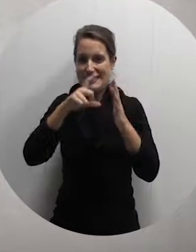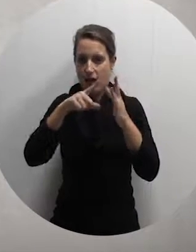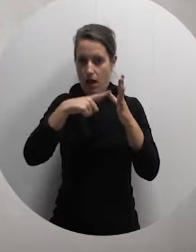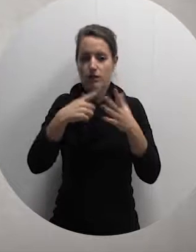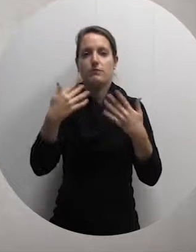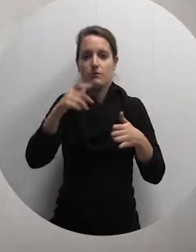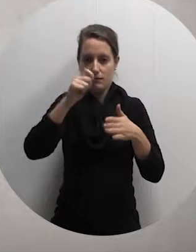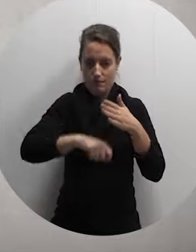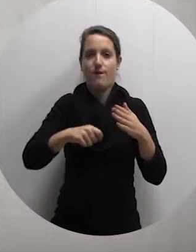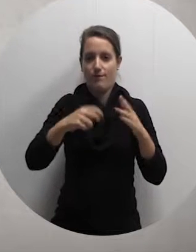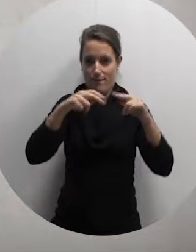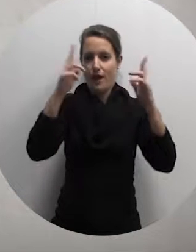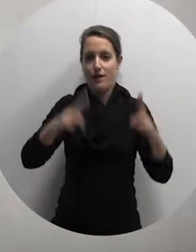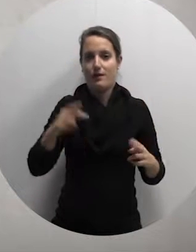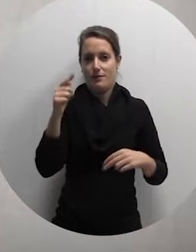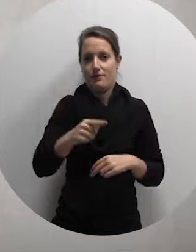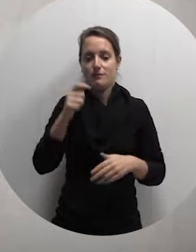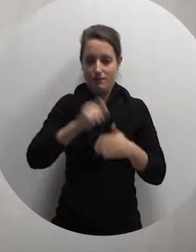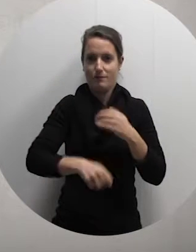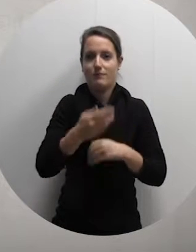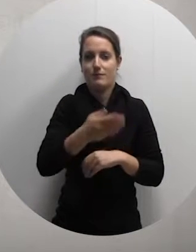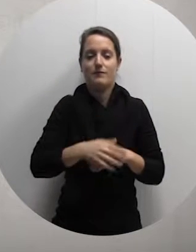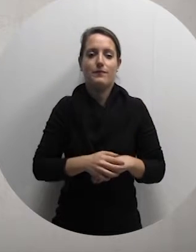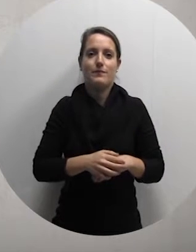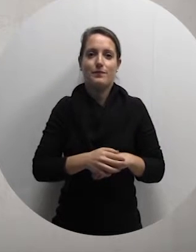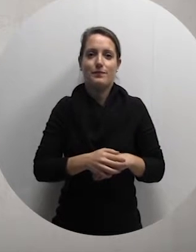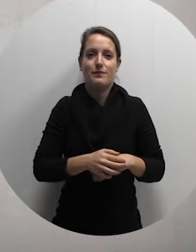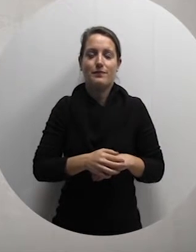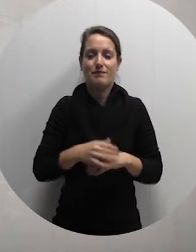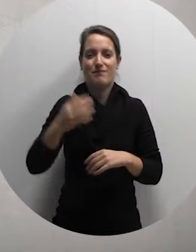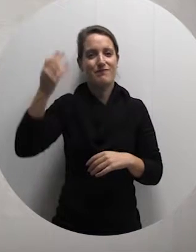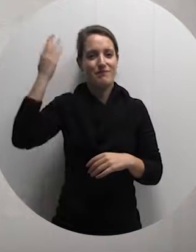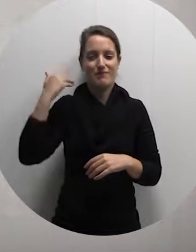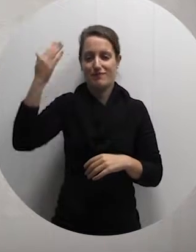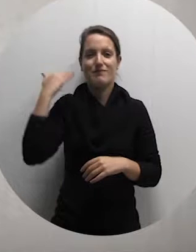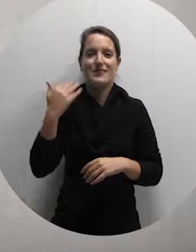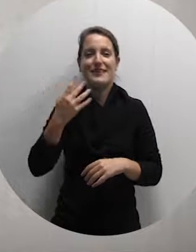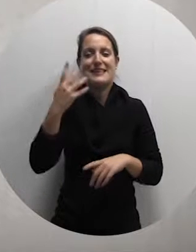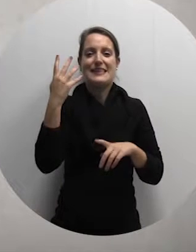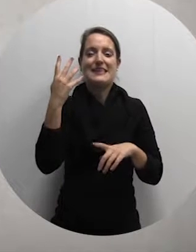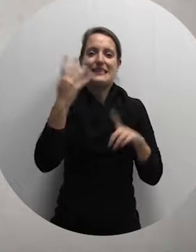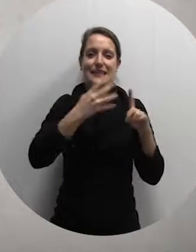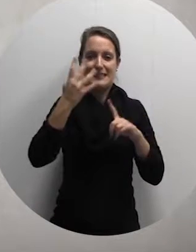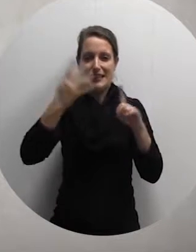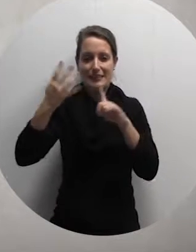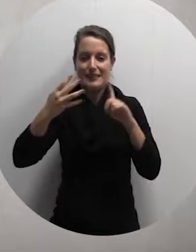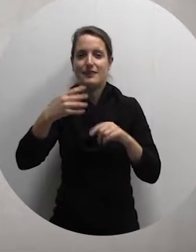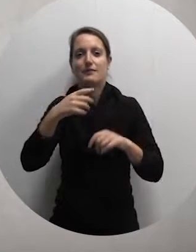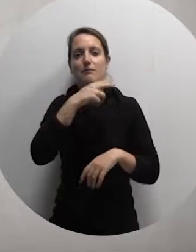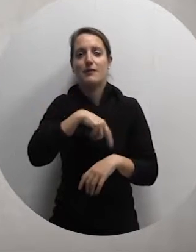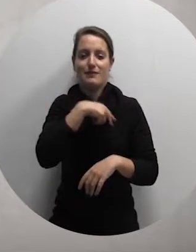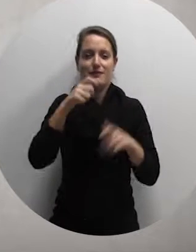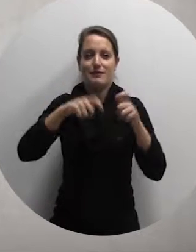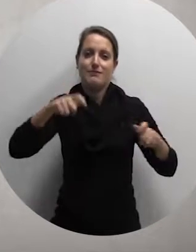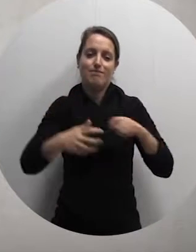married to Teresa Buttigieg. Being one of the leading millers in Malta, Colonel Francia was a